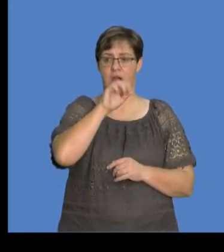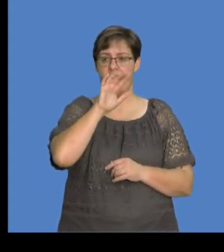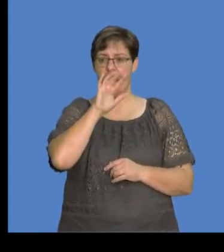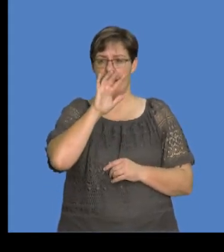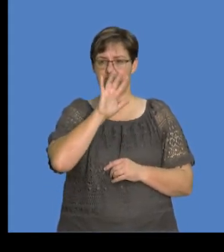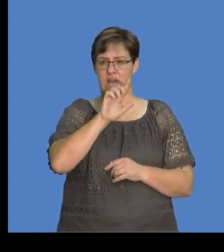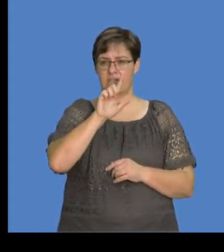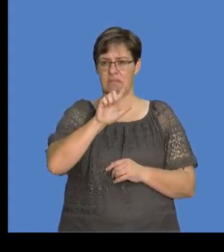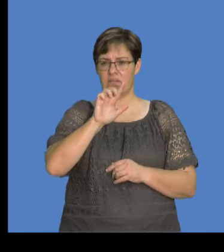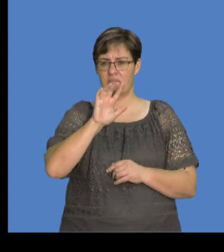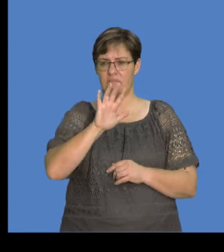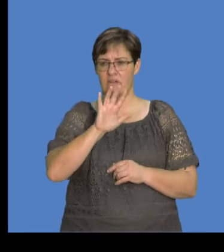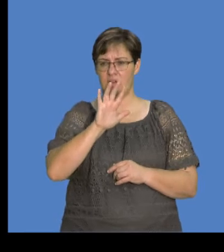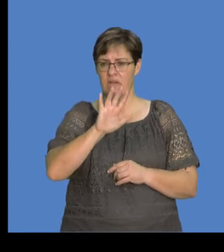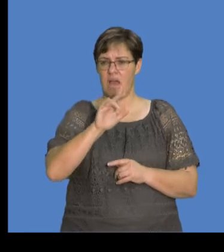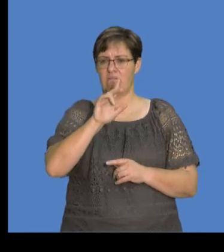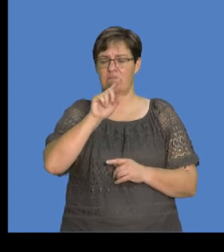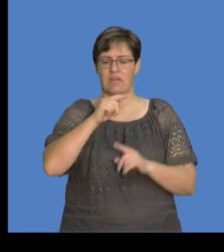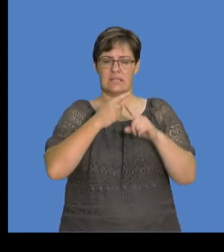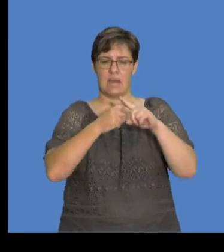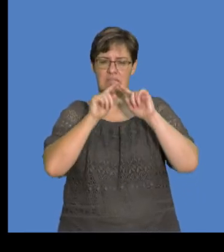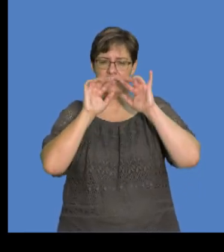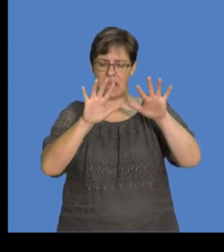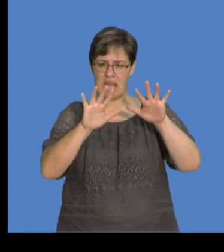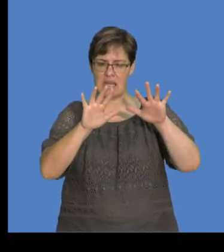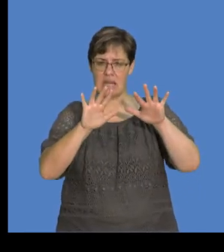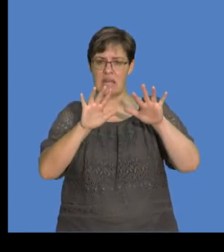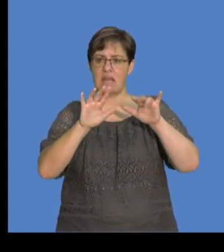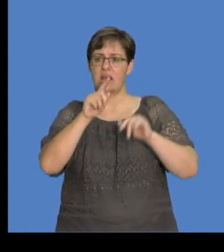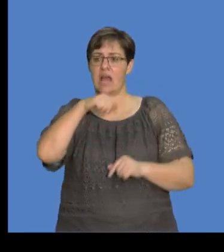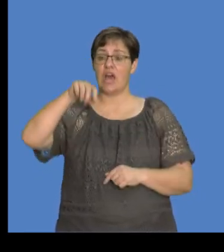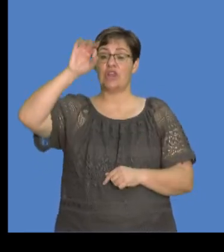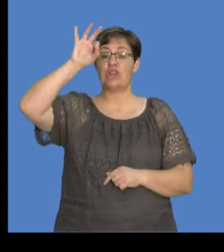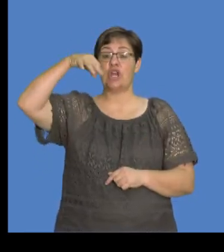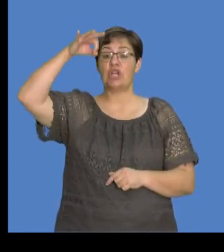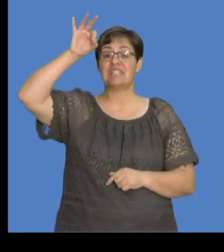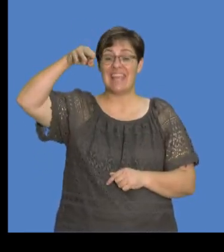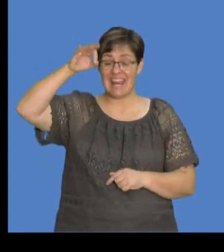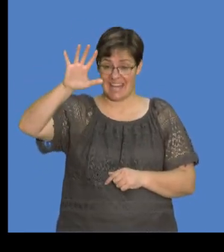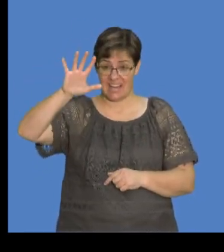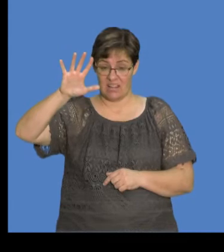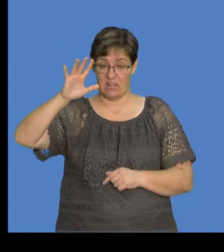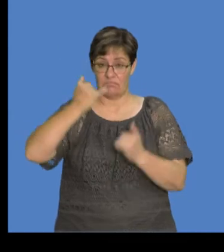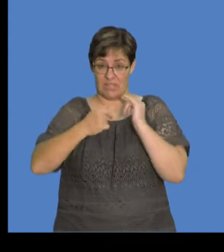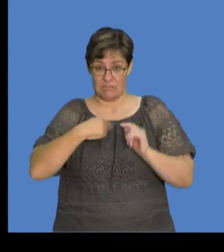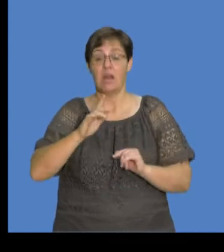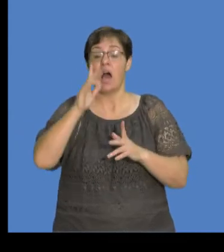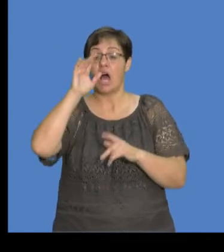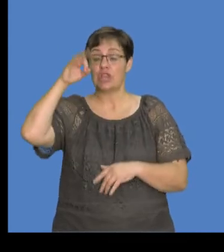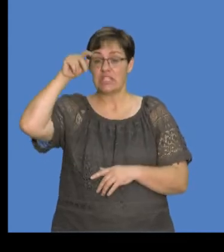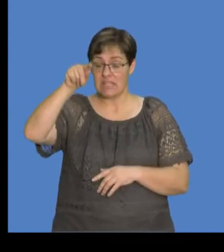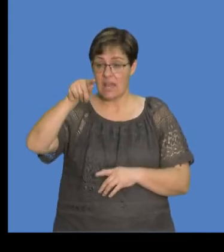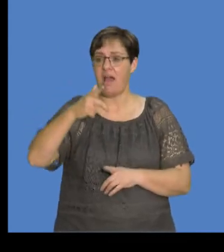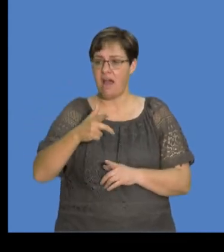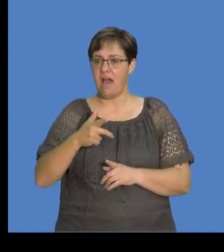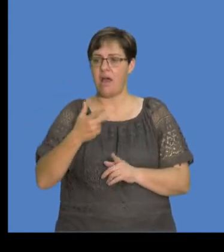electrons. So if this is the number of electrons that were lost by Q2, this is actually the number of